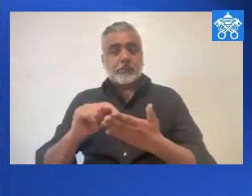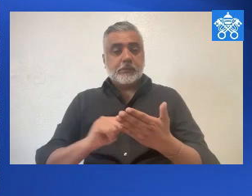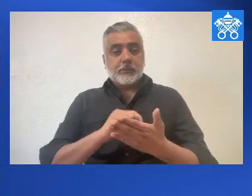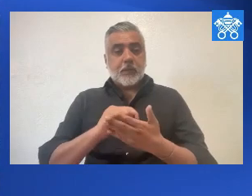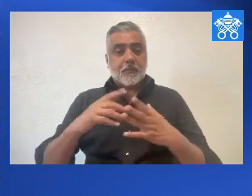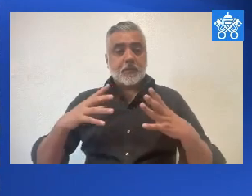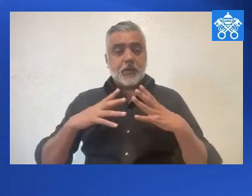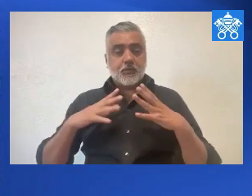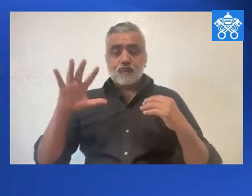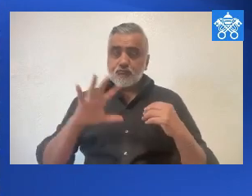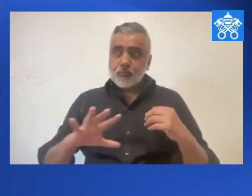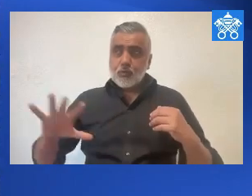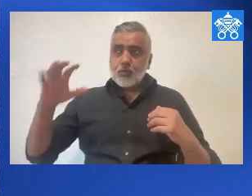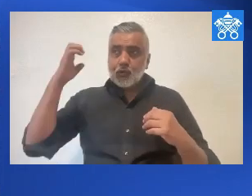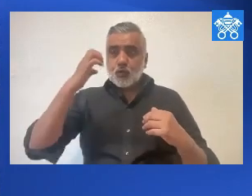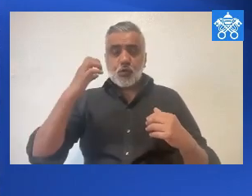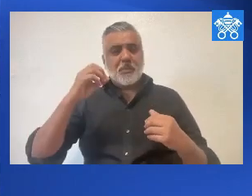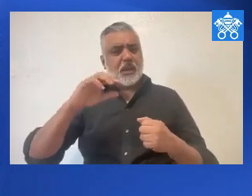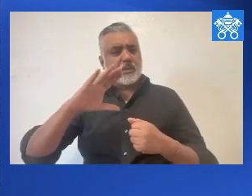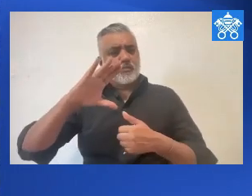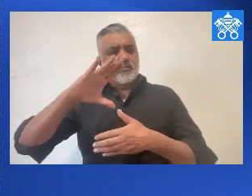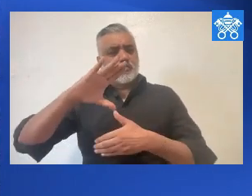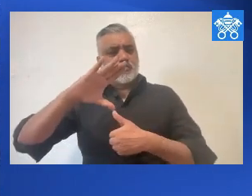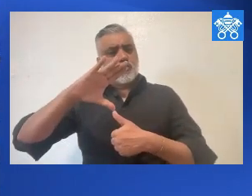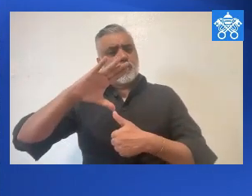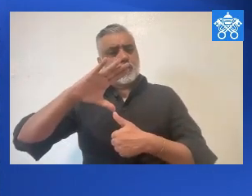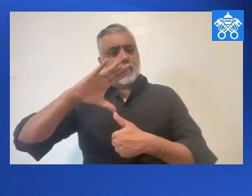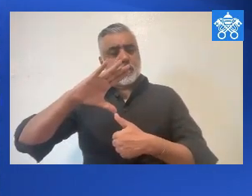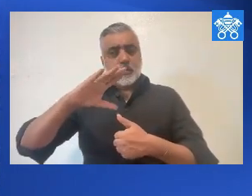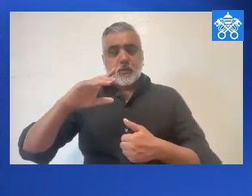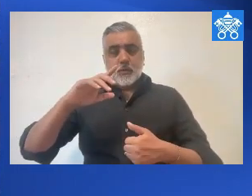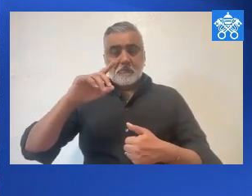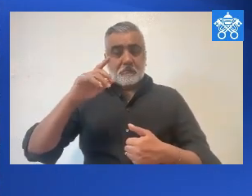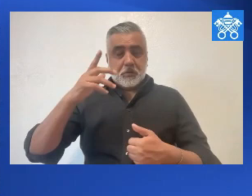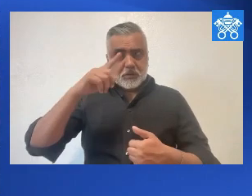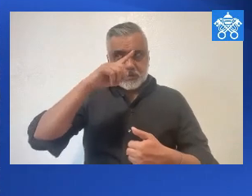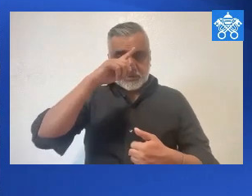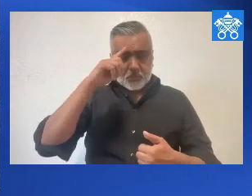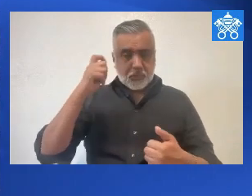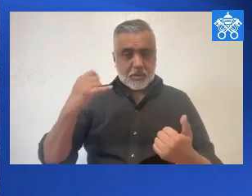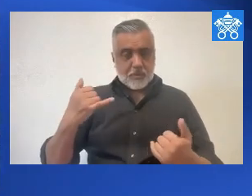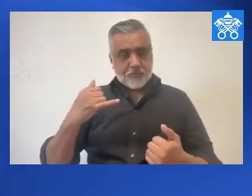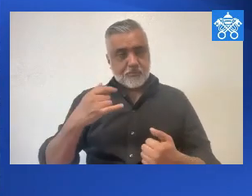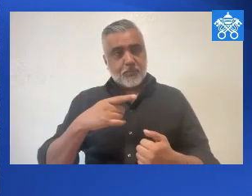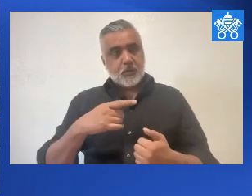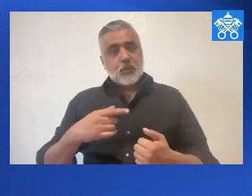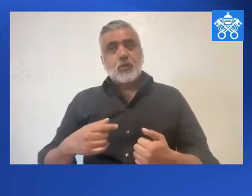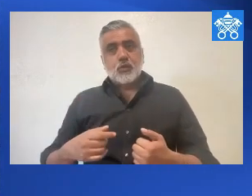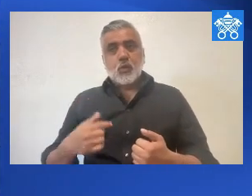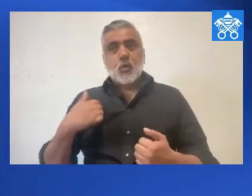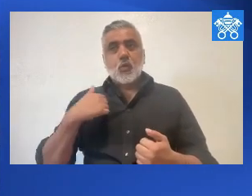time of vacation in many parts of Europe and North America, especially where it is summer.